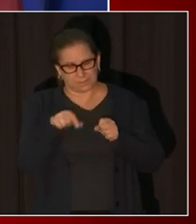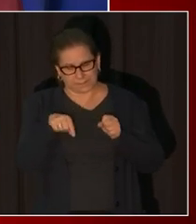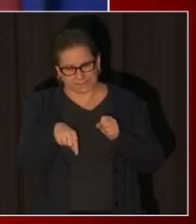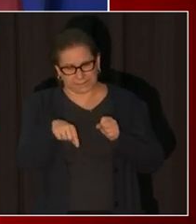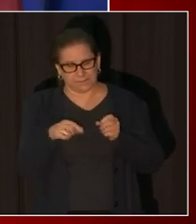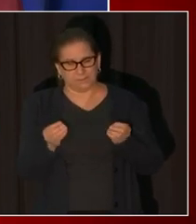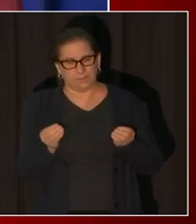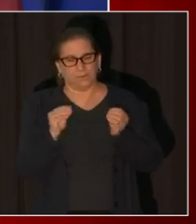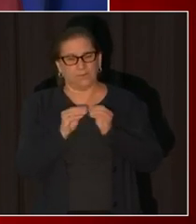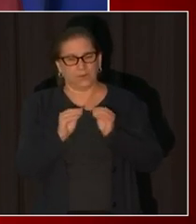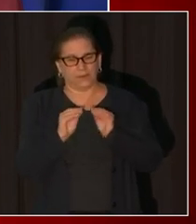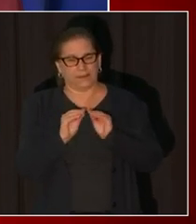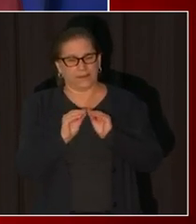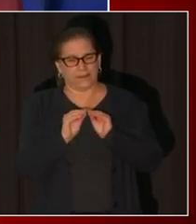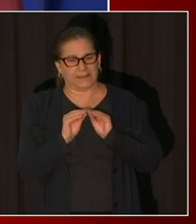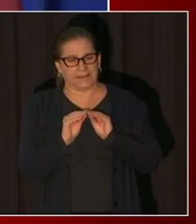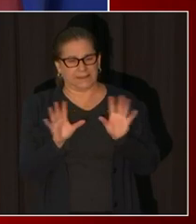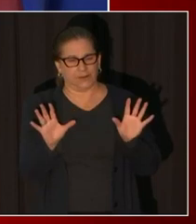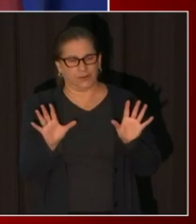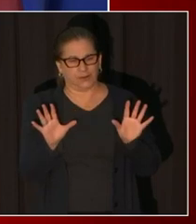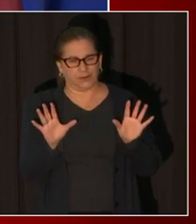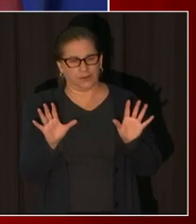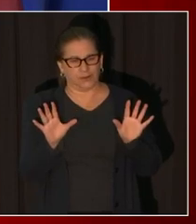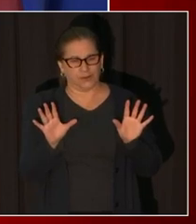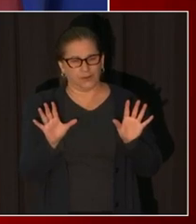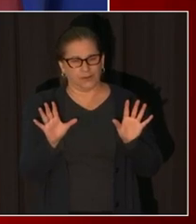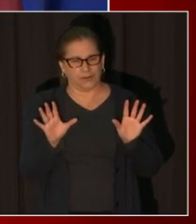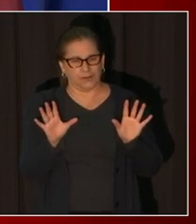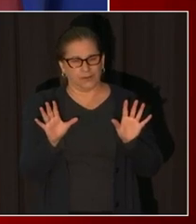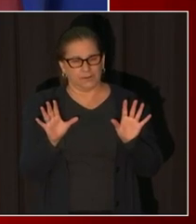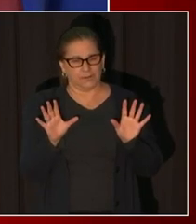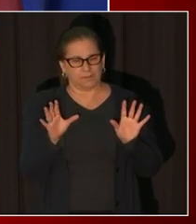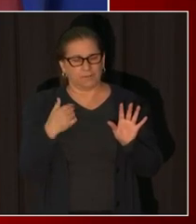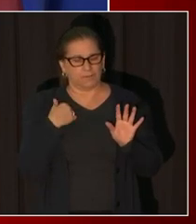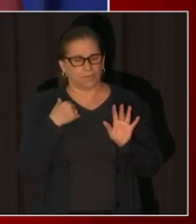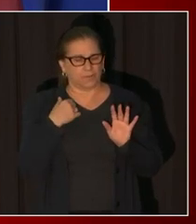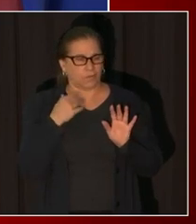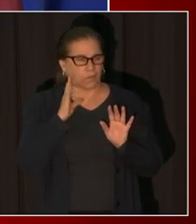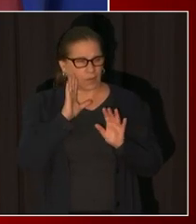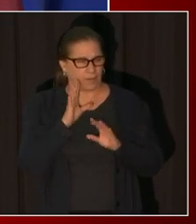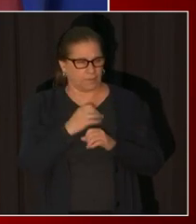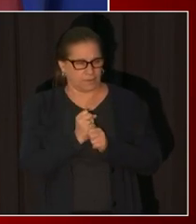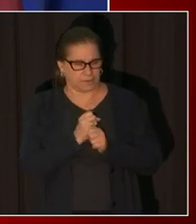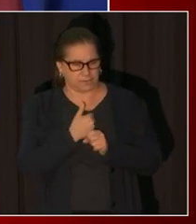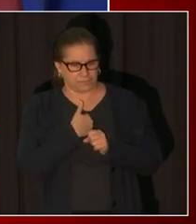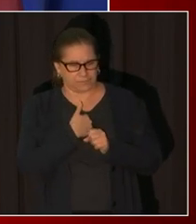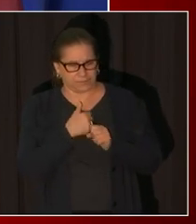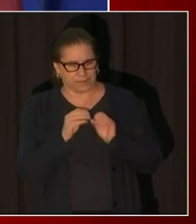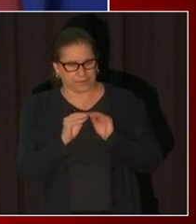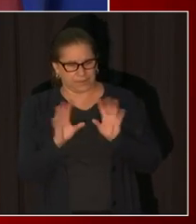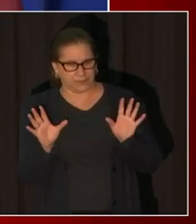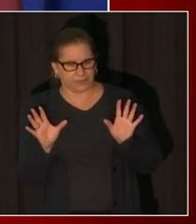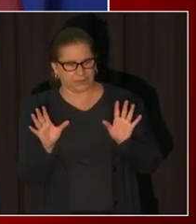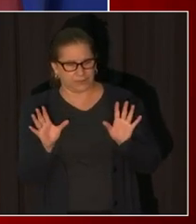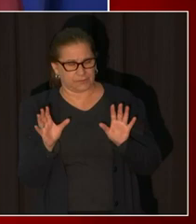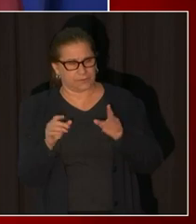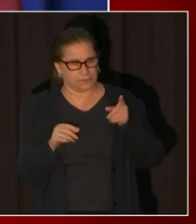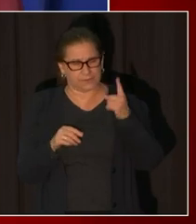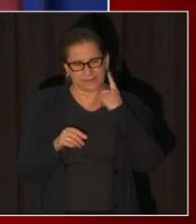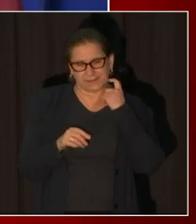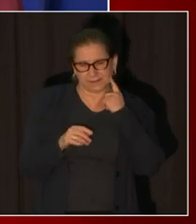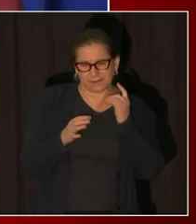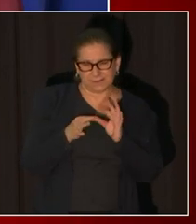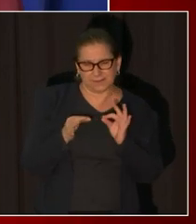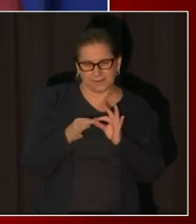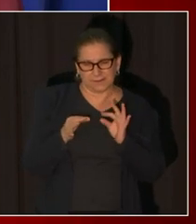did I believe that's why other people read it yeah yeah just refer to the statement I just made in Washington DC you're